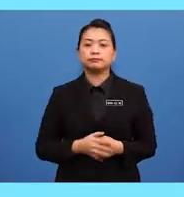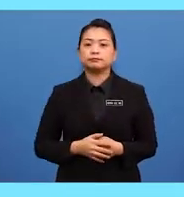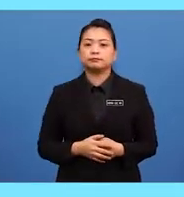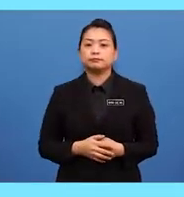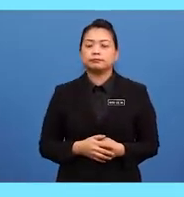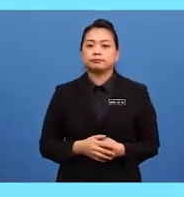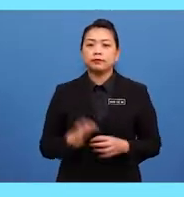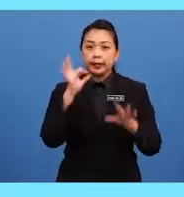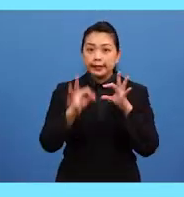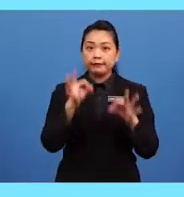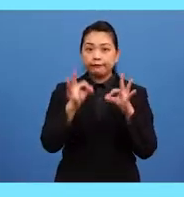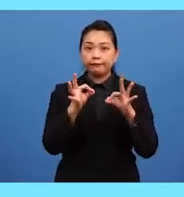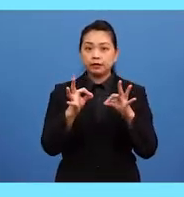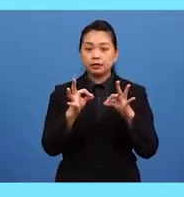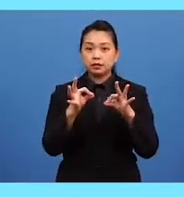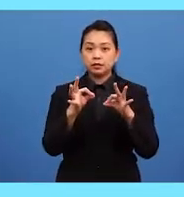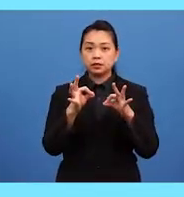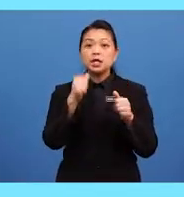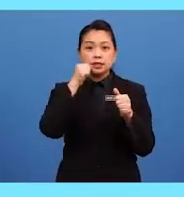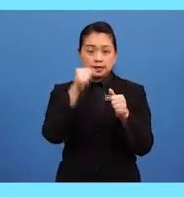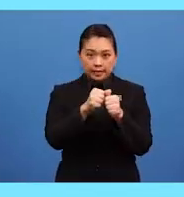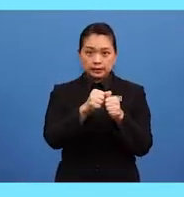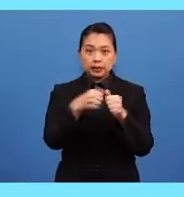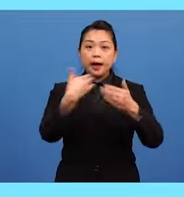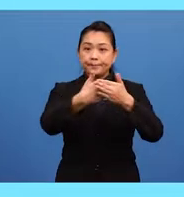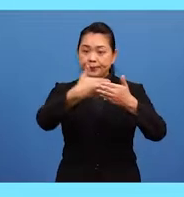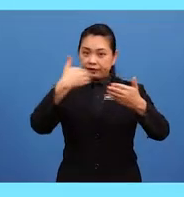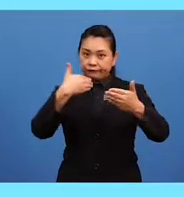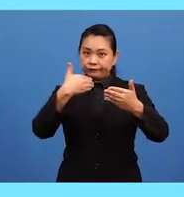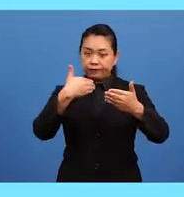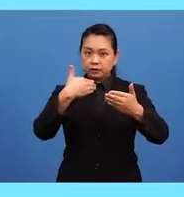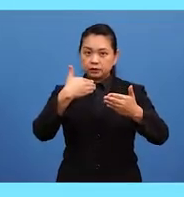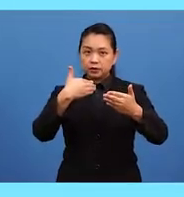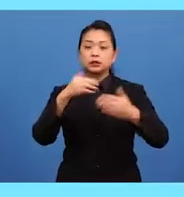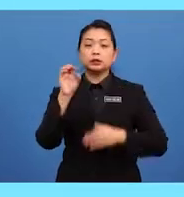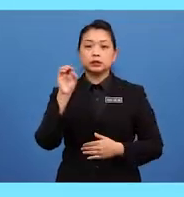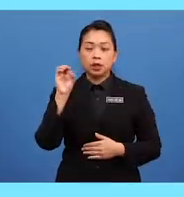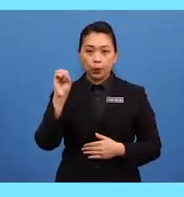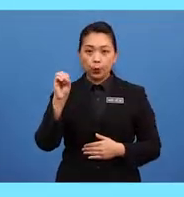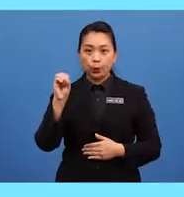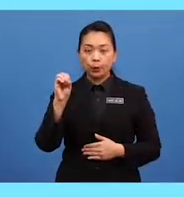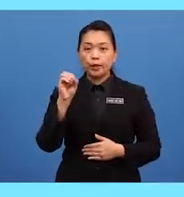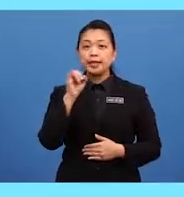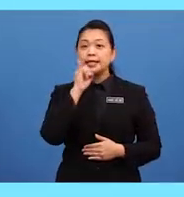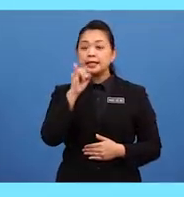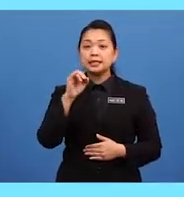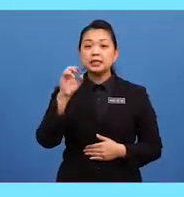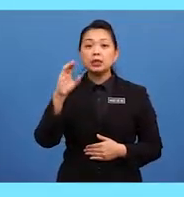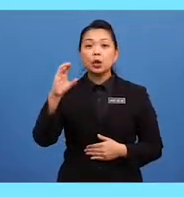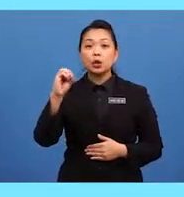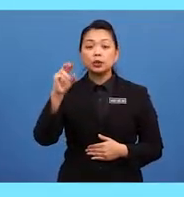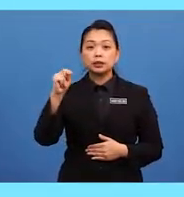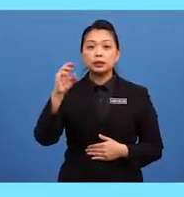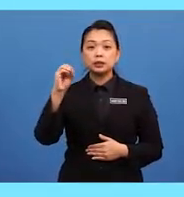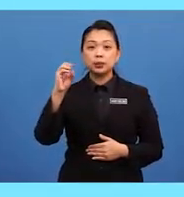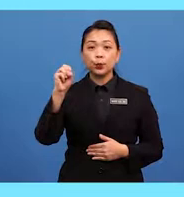If the letter before the letter O is a consonant, consonant, we have to add